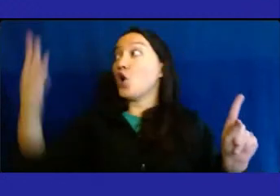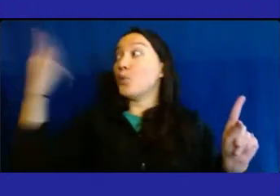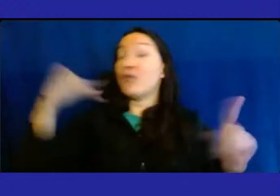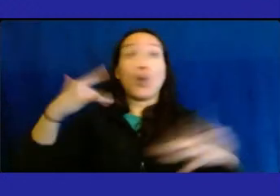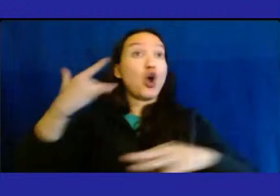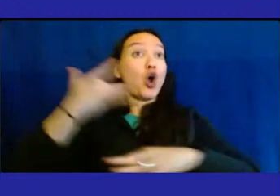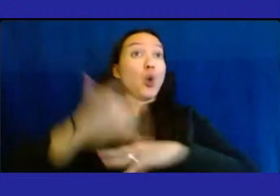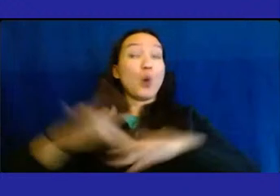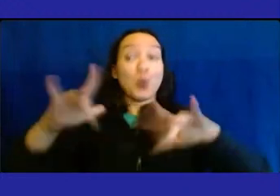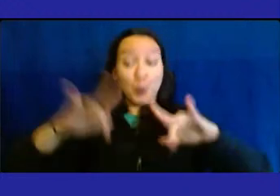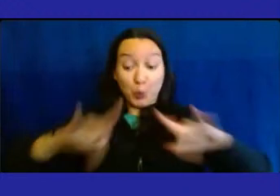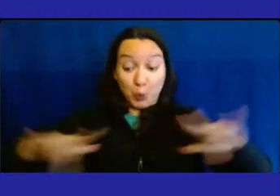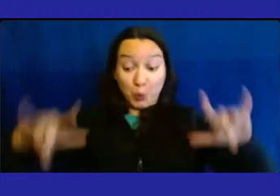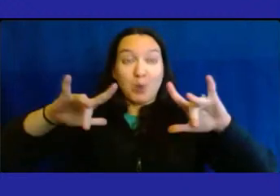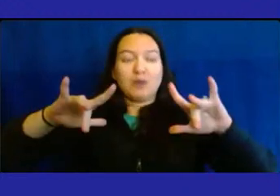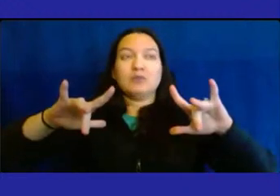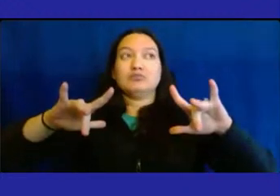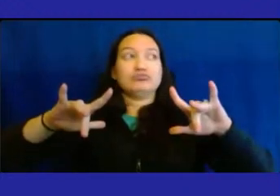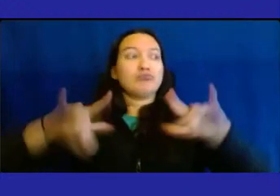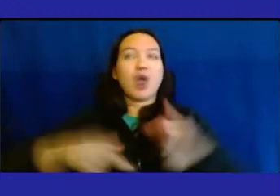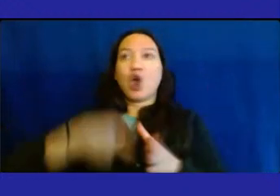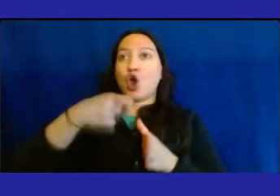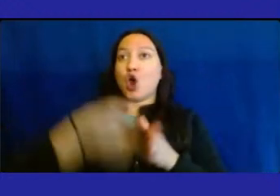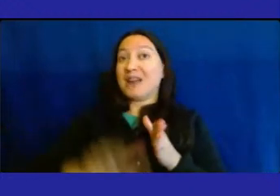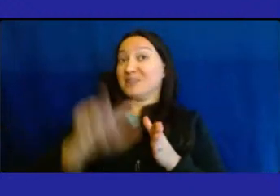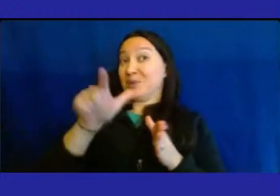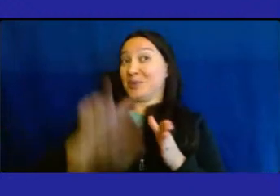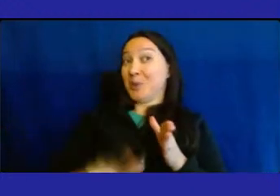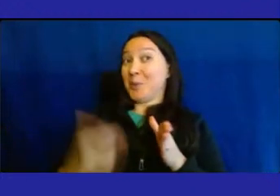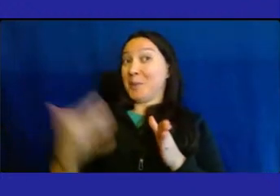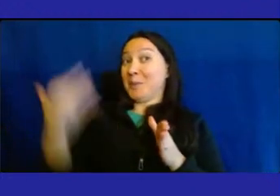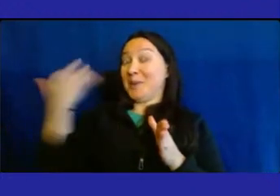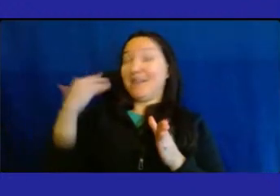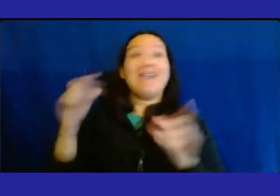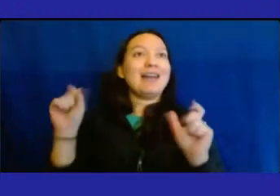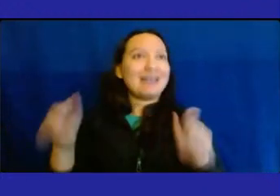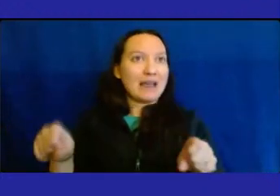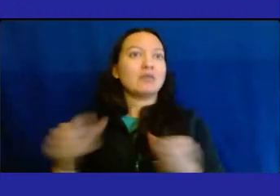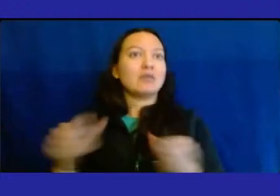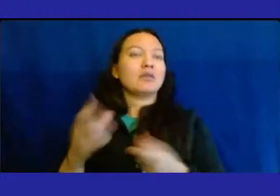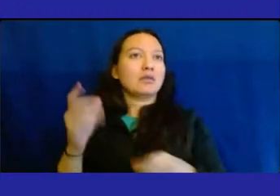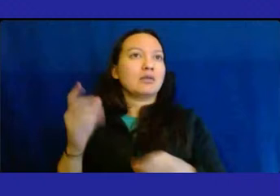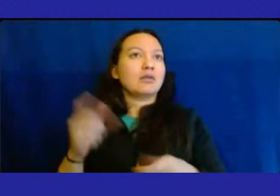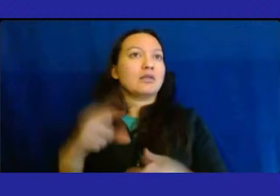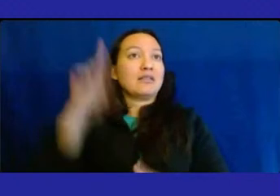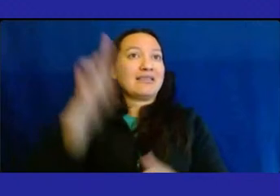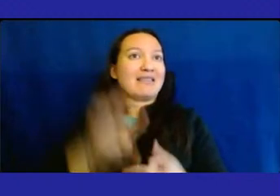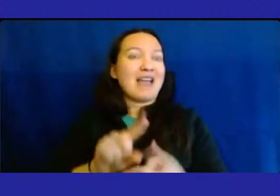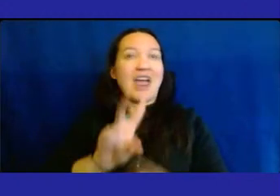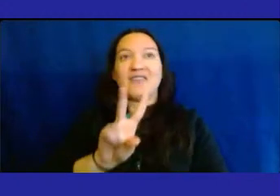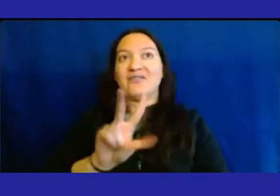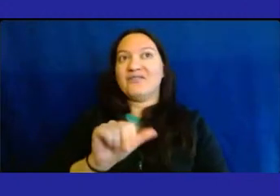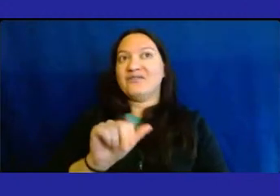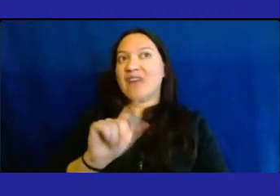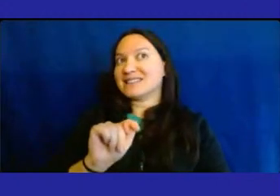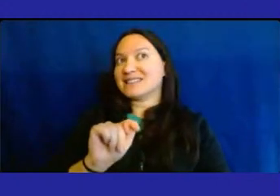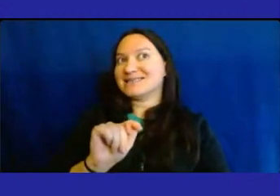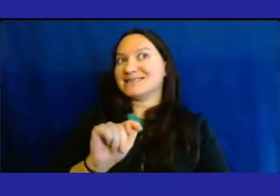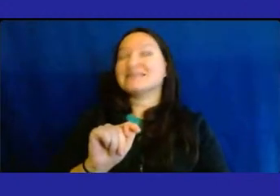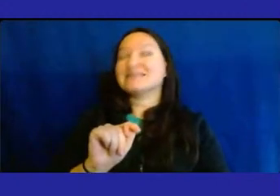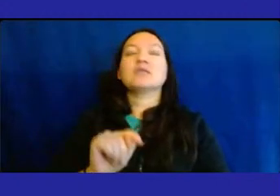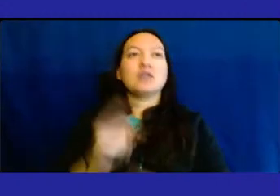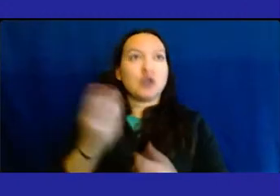and the price was low, and we were able to eliminate the van. So we used to be in multiple different